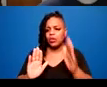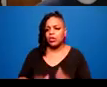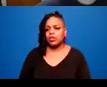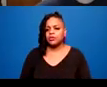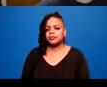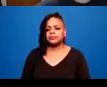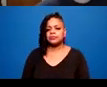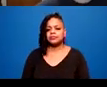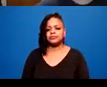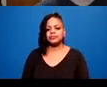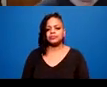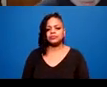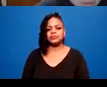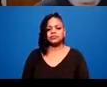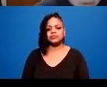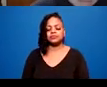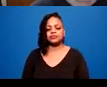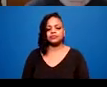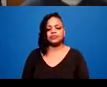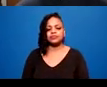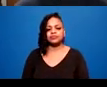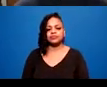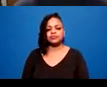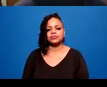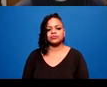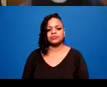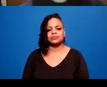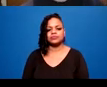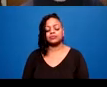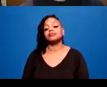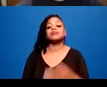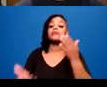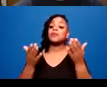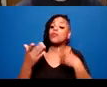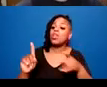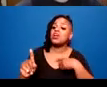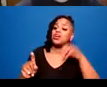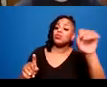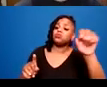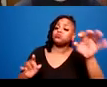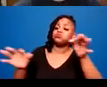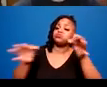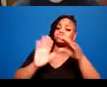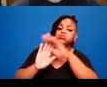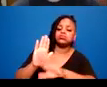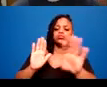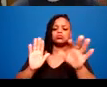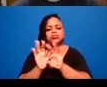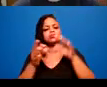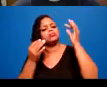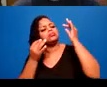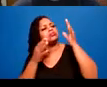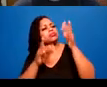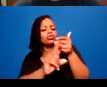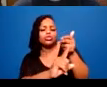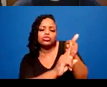it might be helpful to think about folks around you or your own responses that might fit under some of